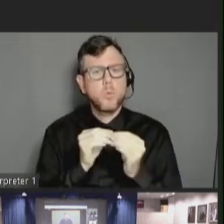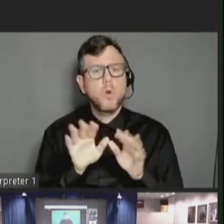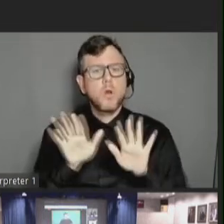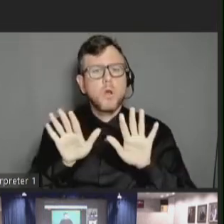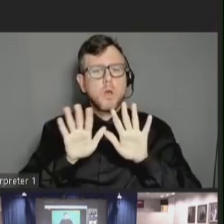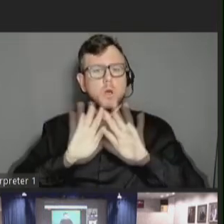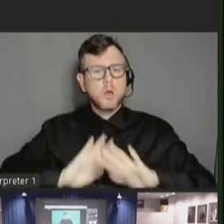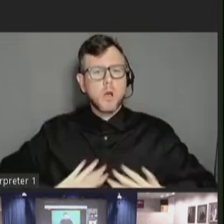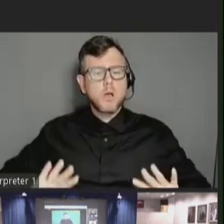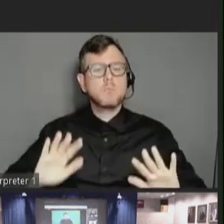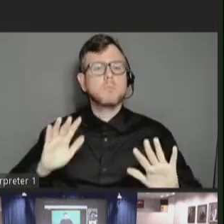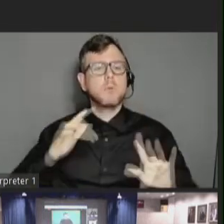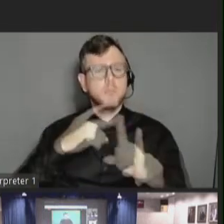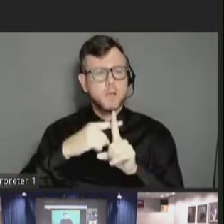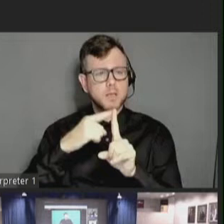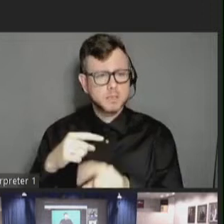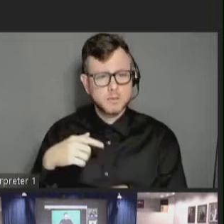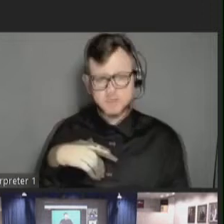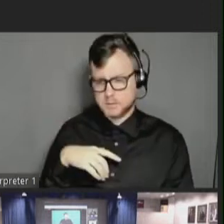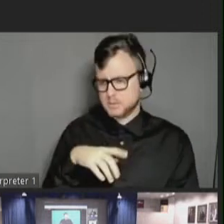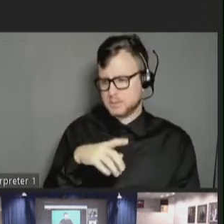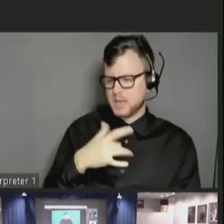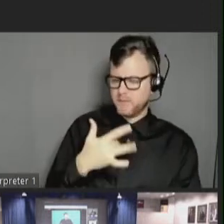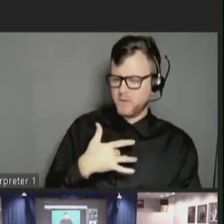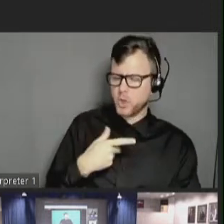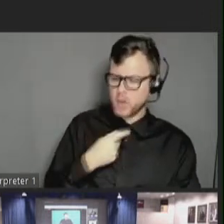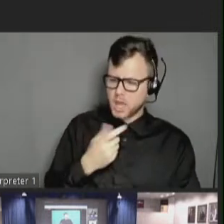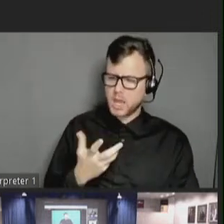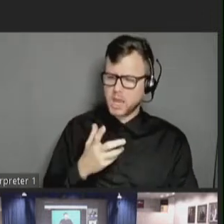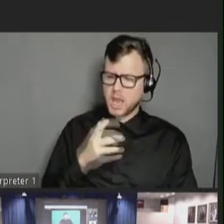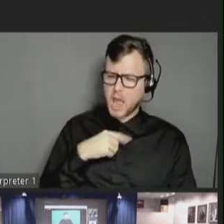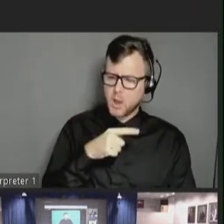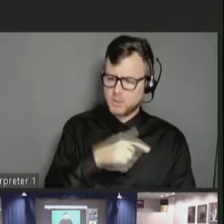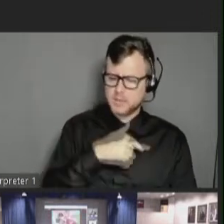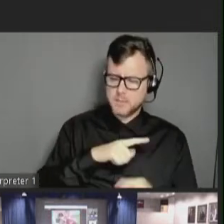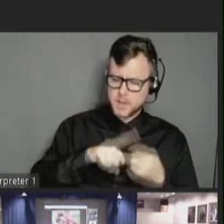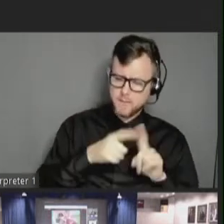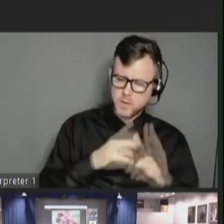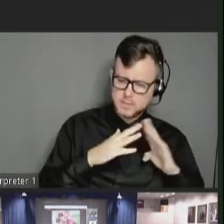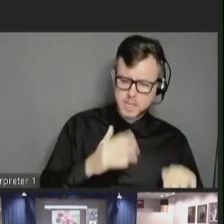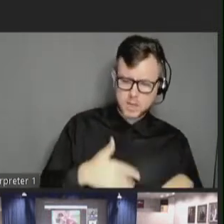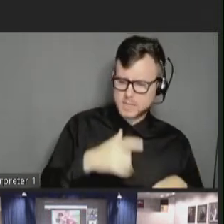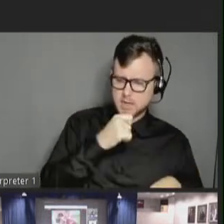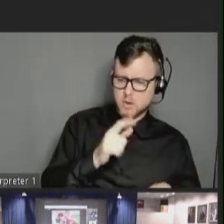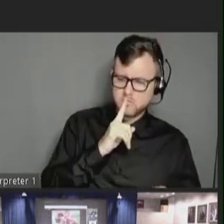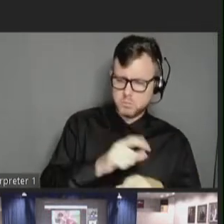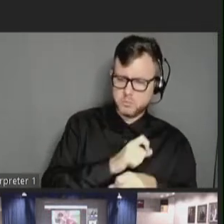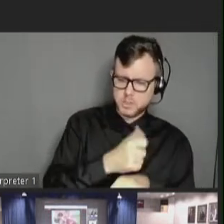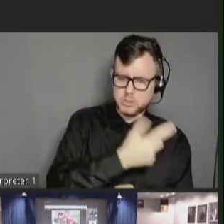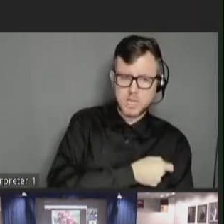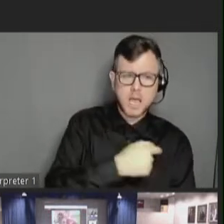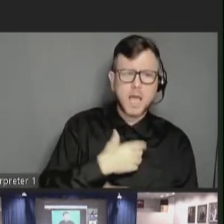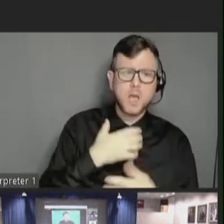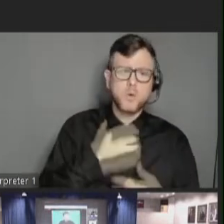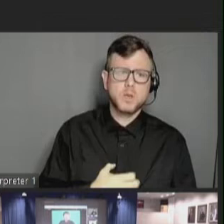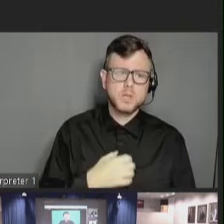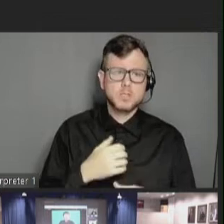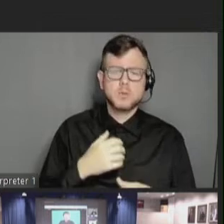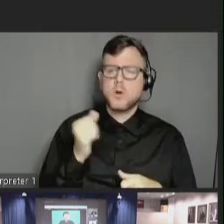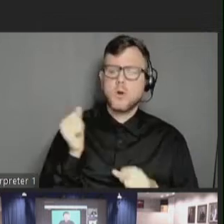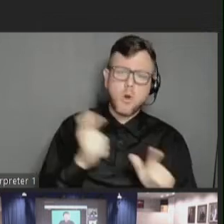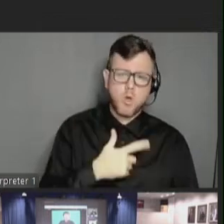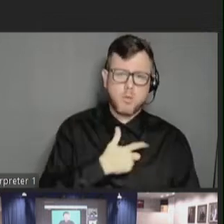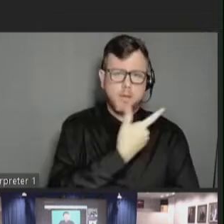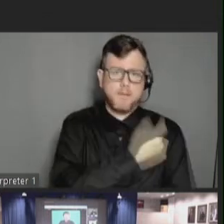It made me feel a lot more like I was at a friend's house rather than getting a shot. I wish I could get all my vaccines moving forward